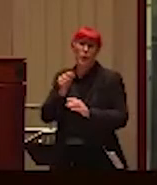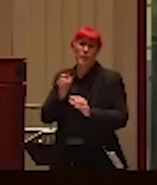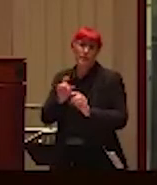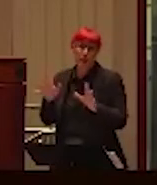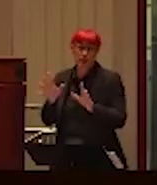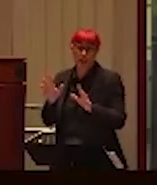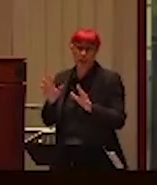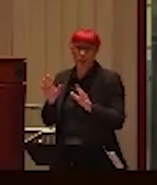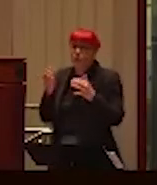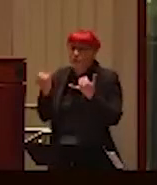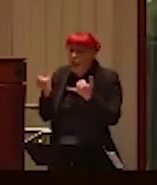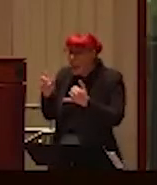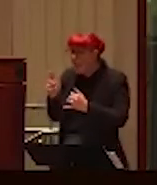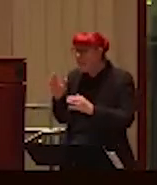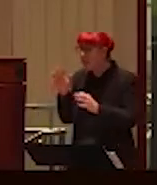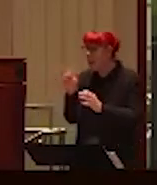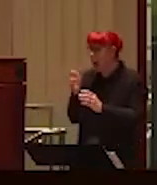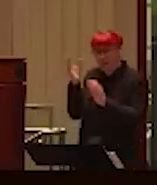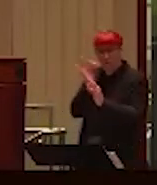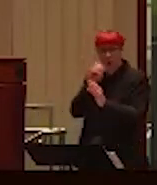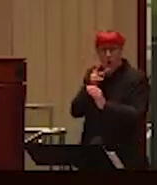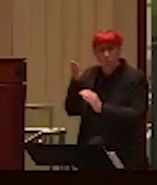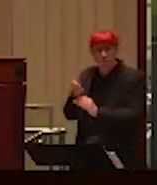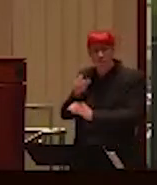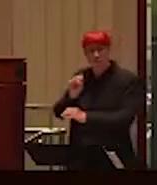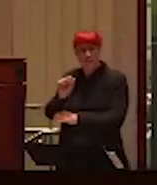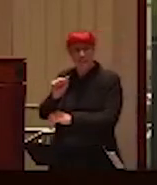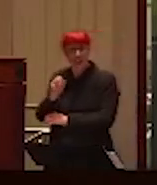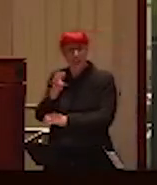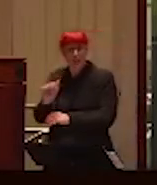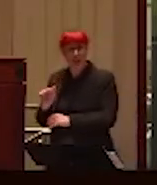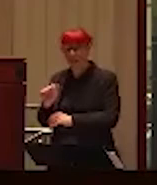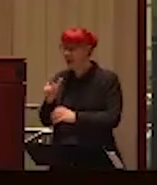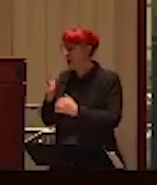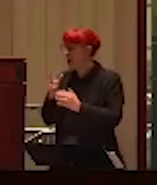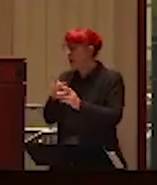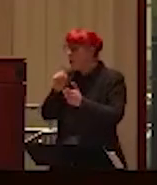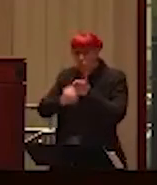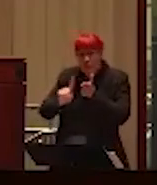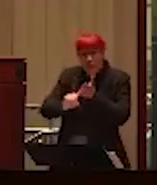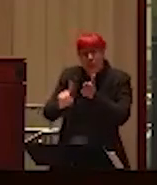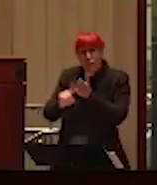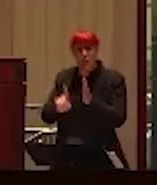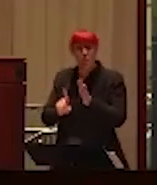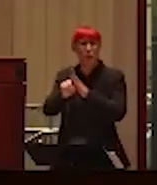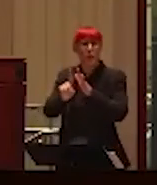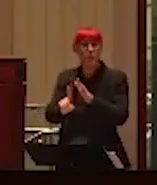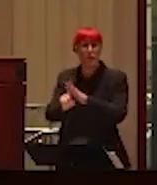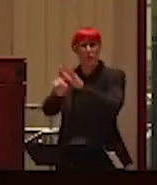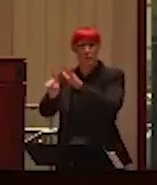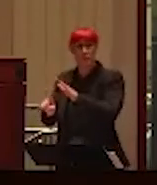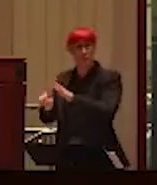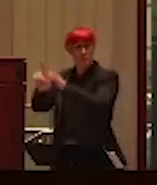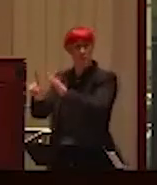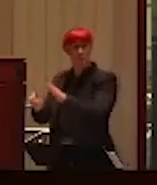Sasha, she's quickly become right in the middle of pretty much every piece of research that's happening in the world. If you didn't get that from her